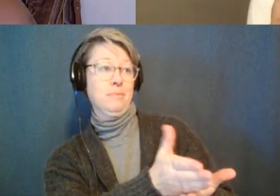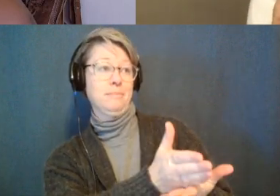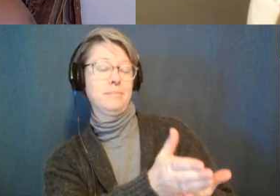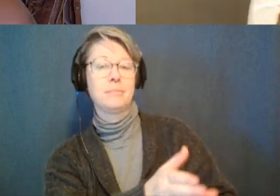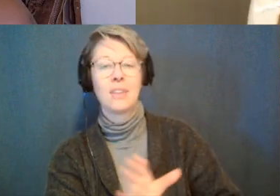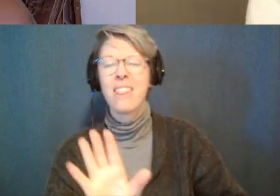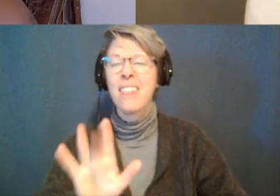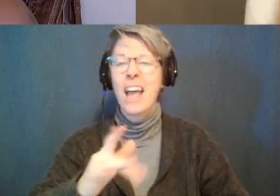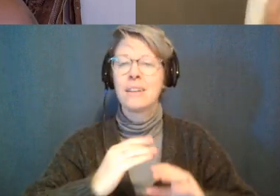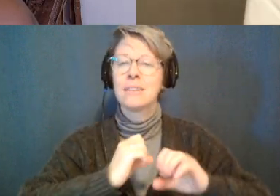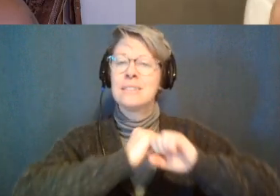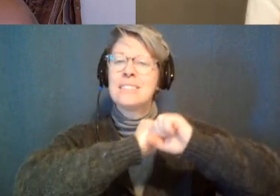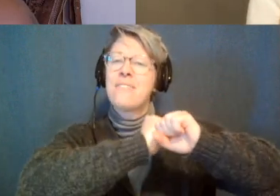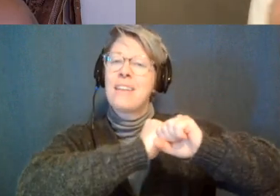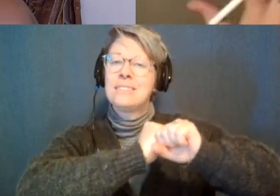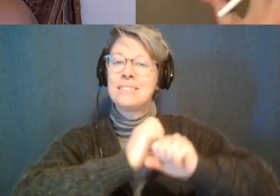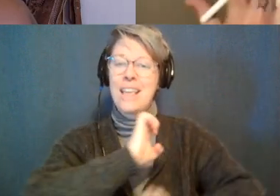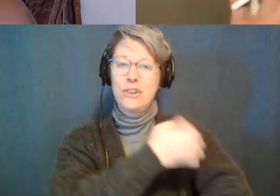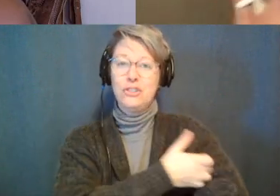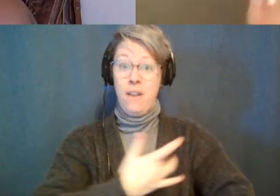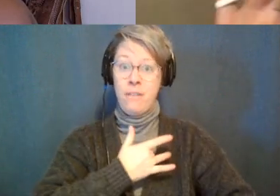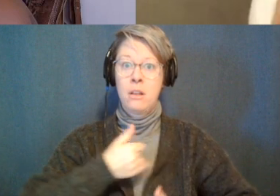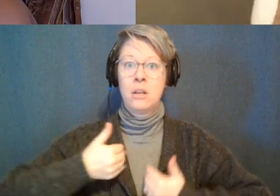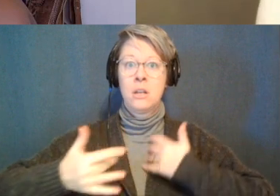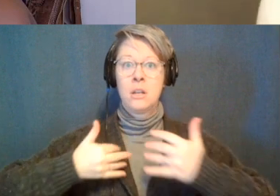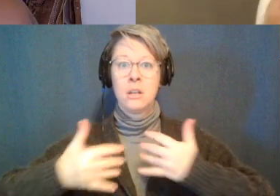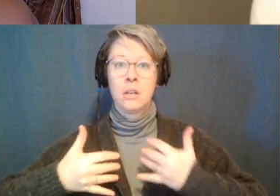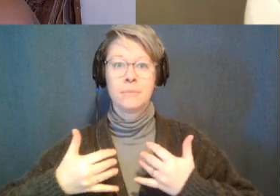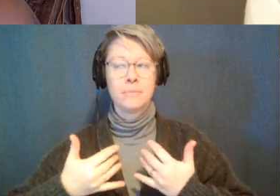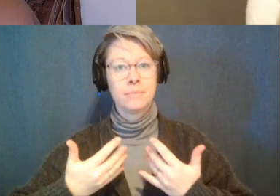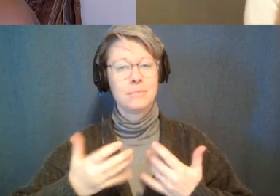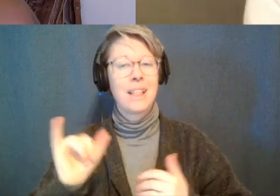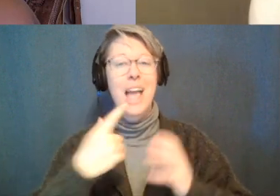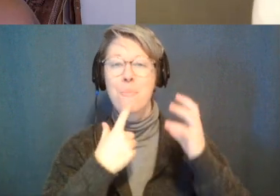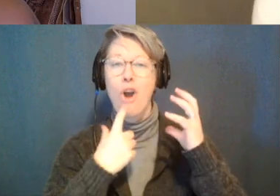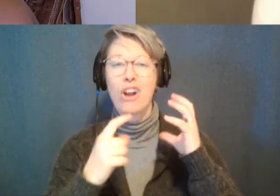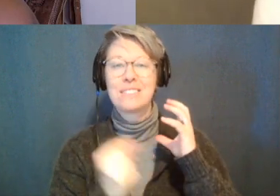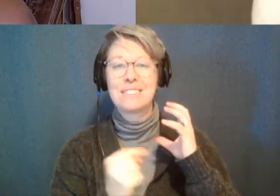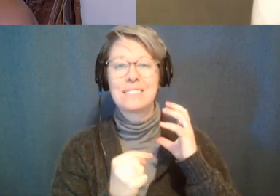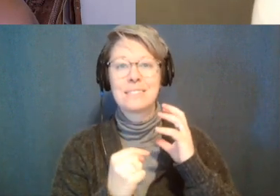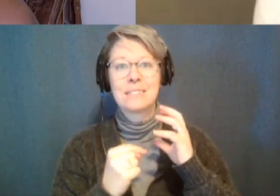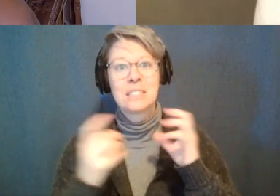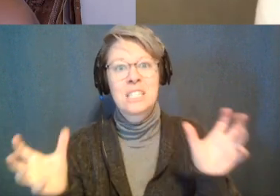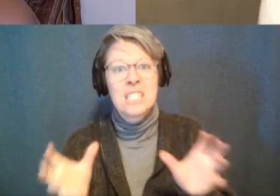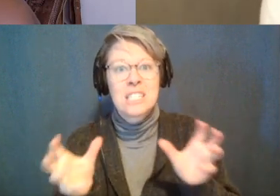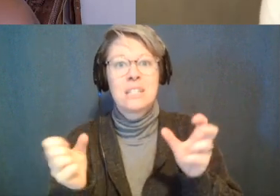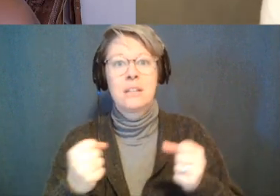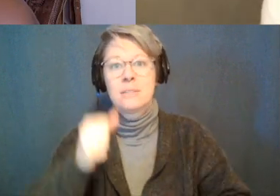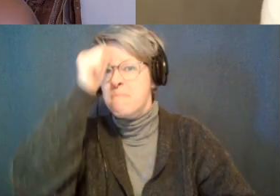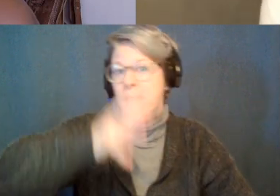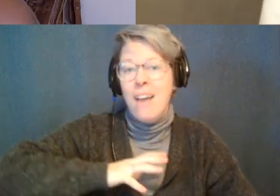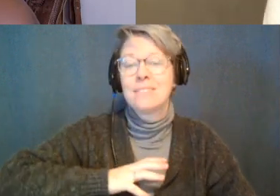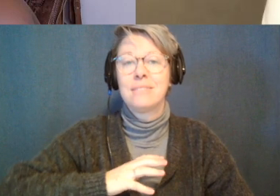um energy and that sort of like very almost like mars driven like masculine sort of